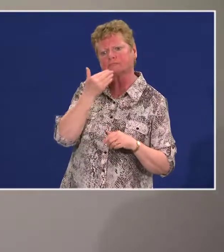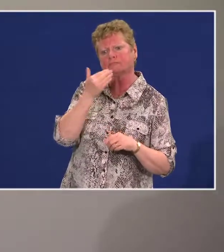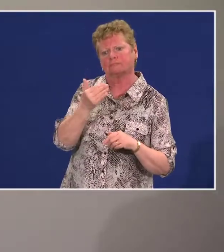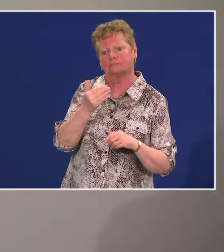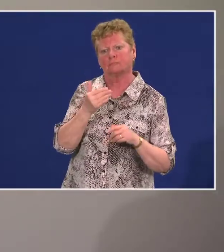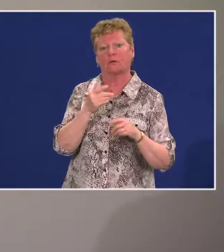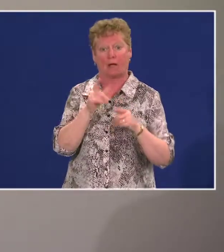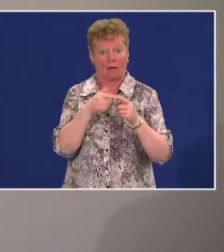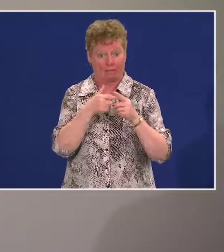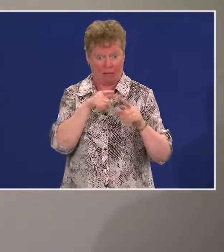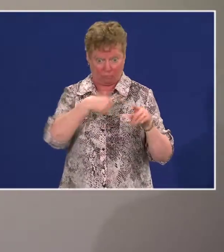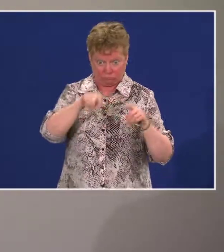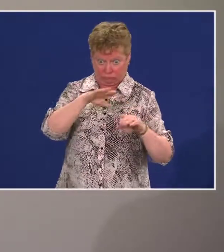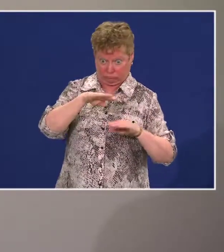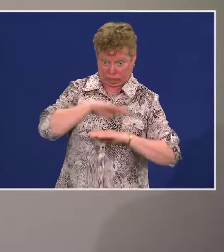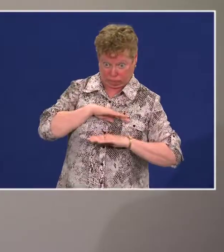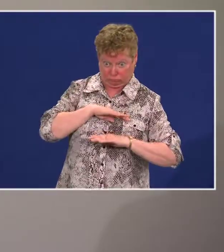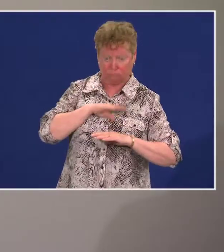be finalized.